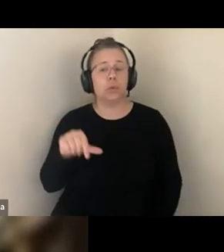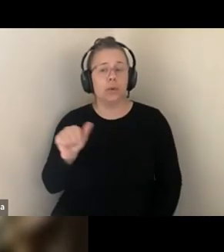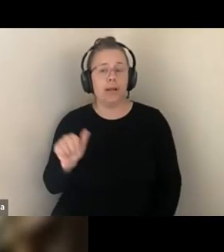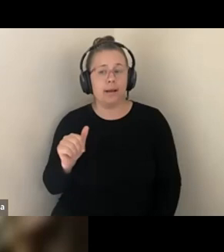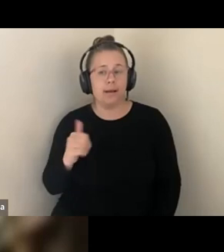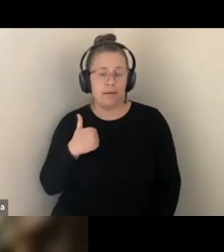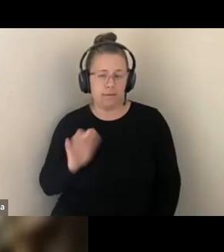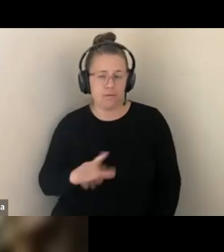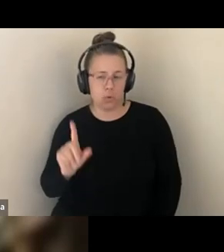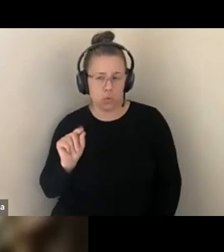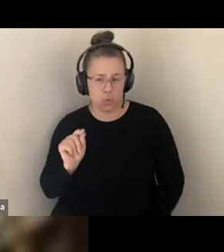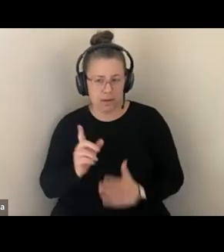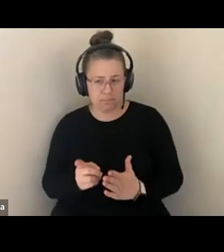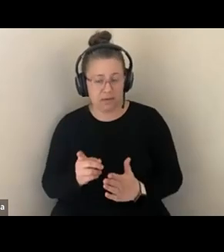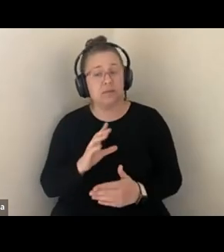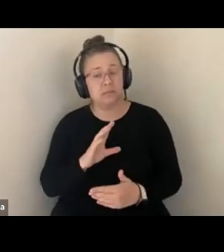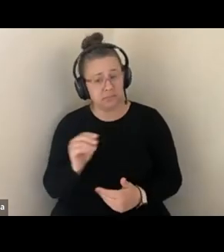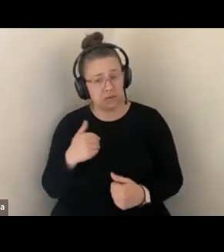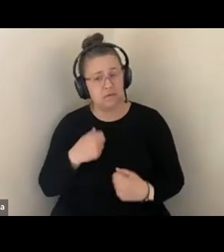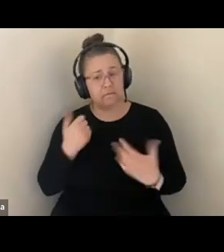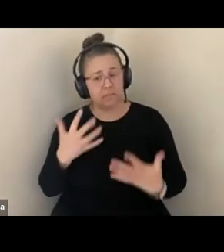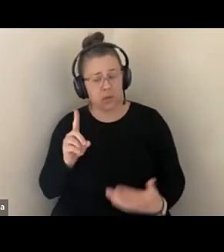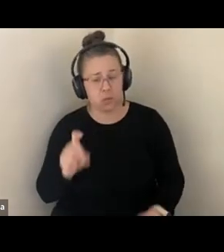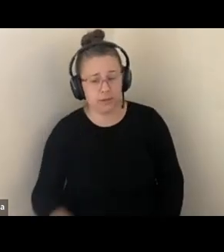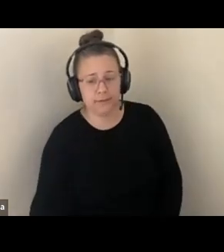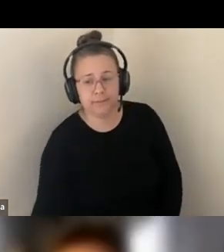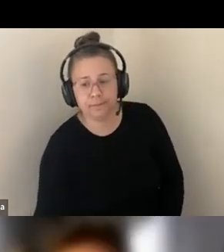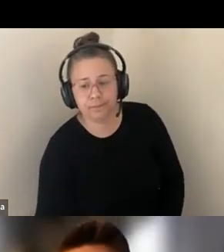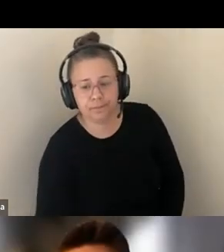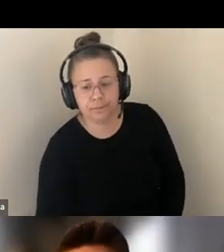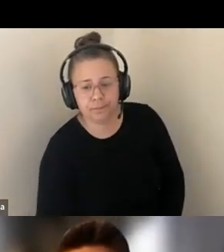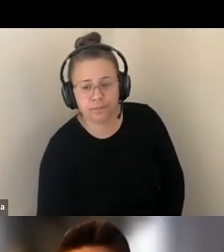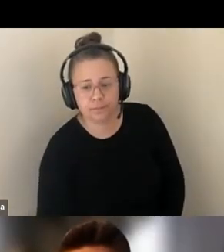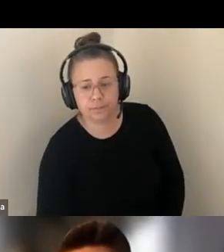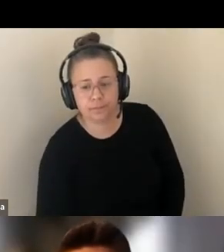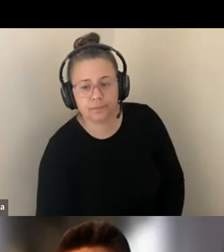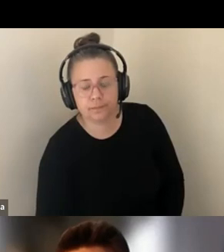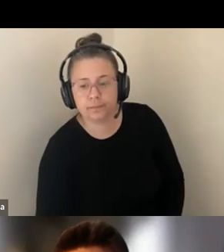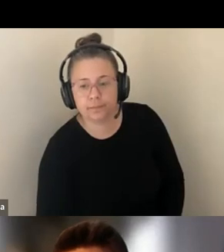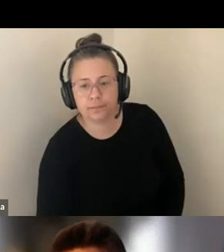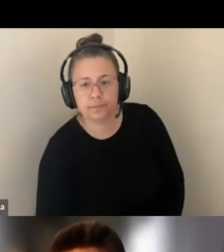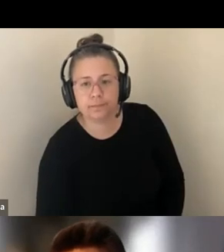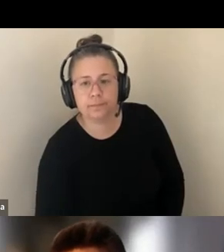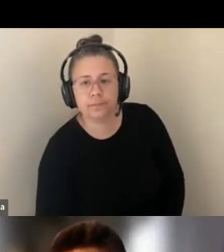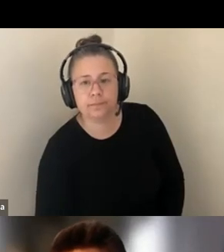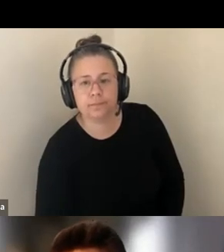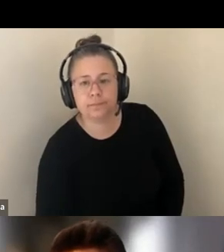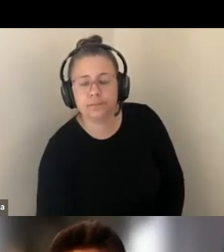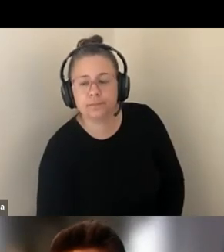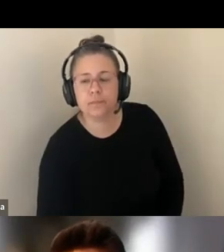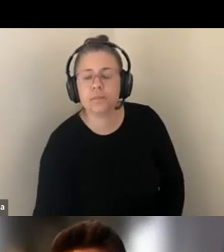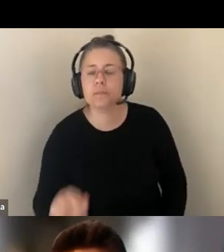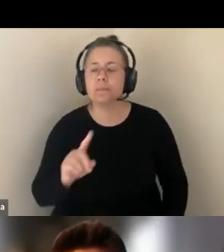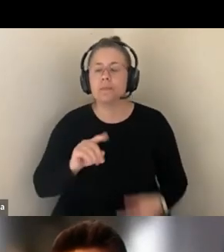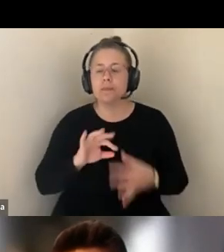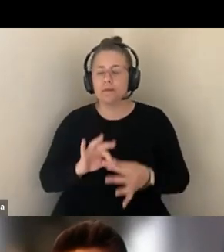QUESTIONS. I THINK I'LL START WITH A QUESTION THAT CONNECTS TO ONE OF THE POINTS THAT REBECCA WAS MAKING, WHICH IS ABOUT THE